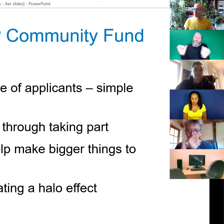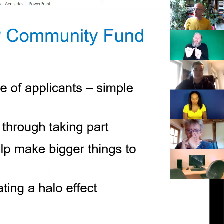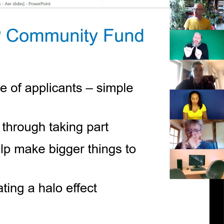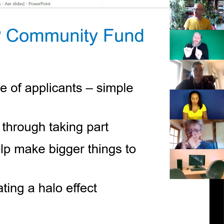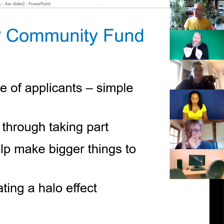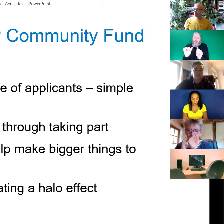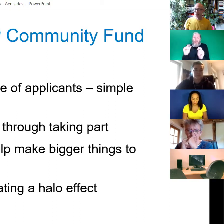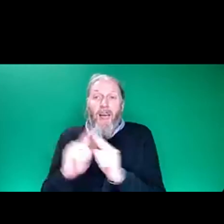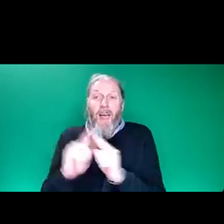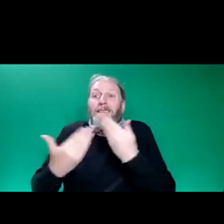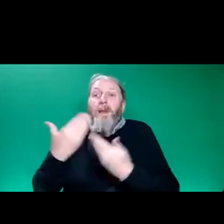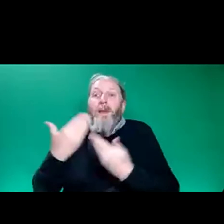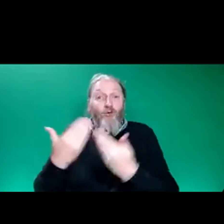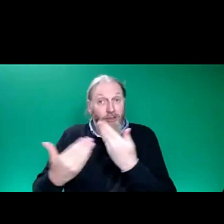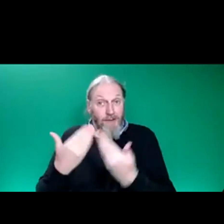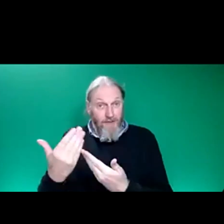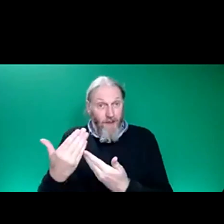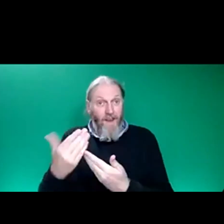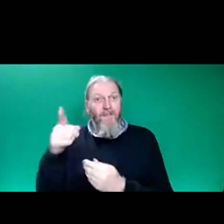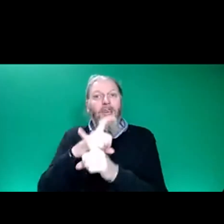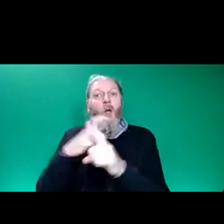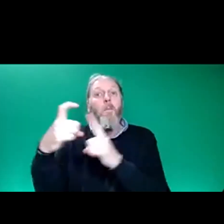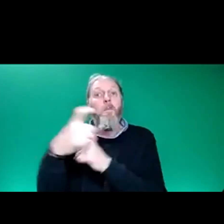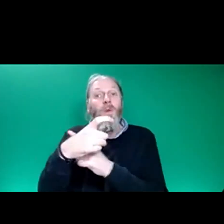through the community funds.